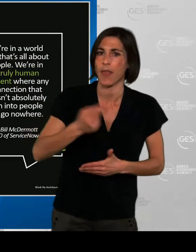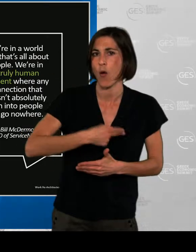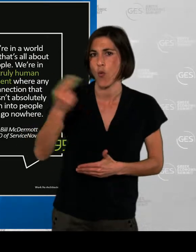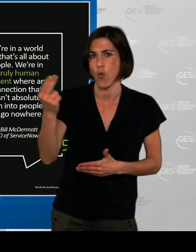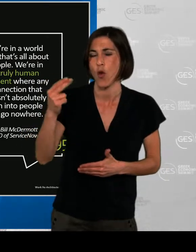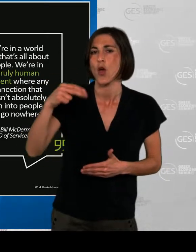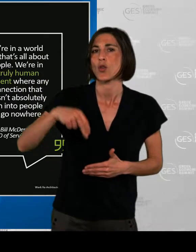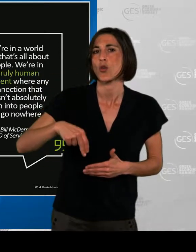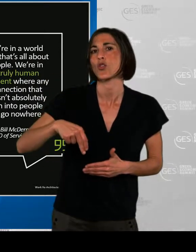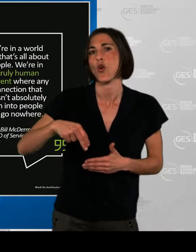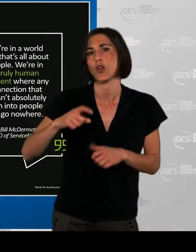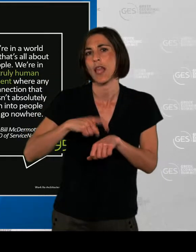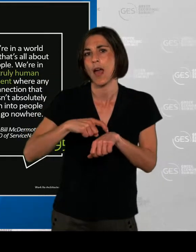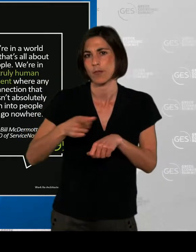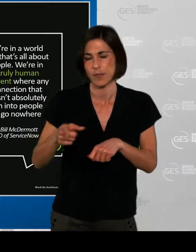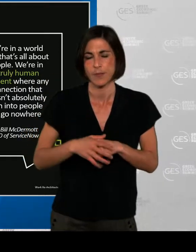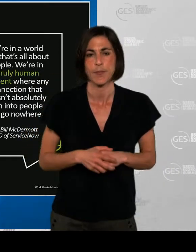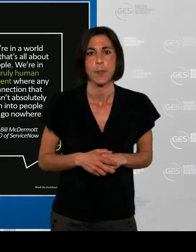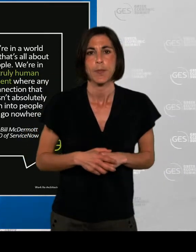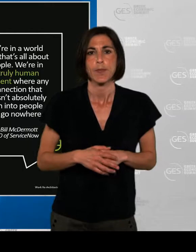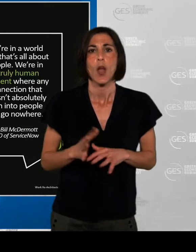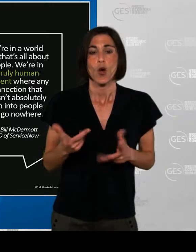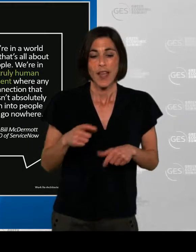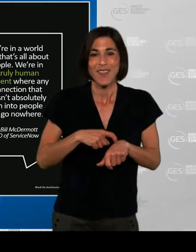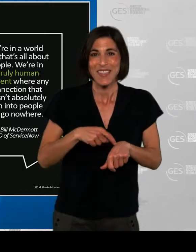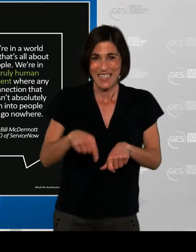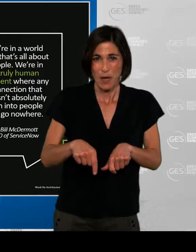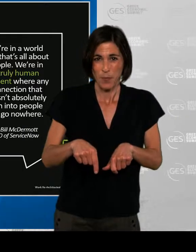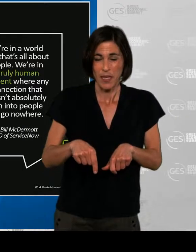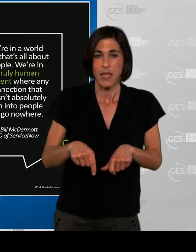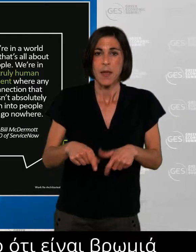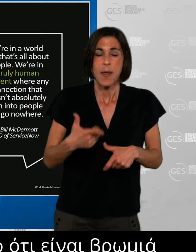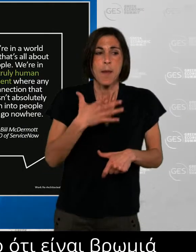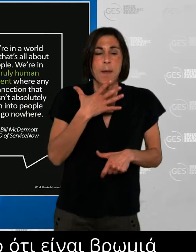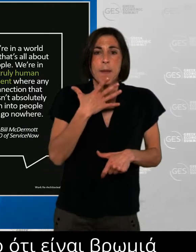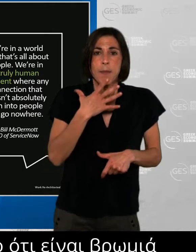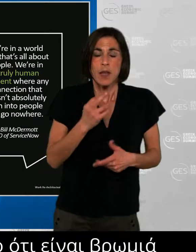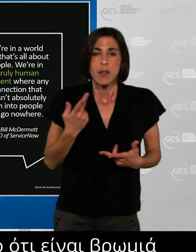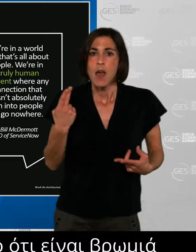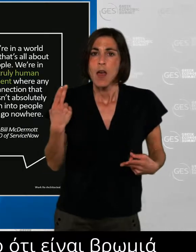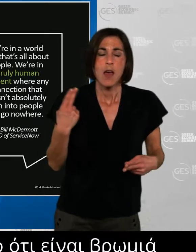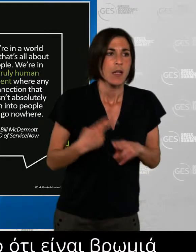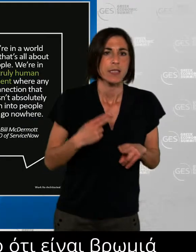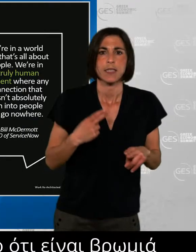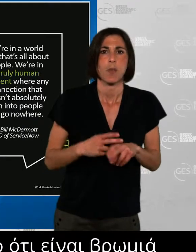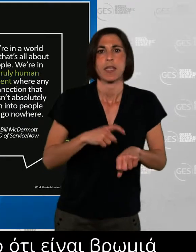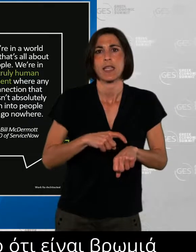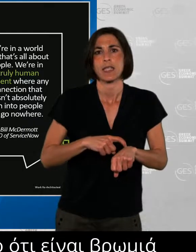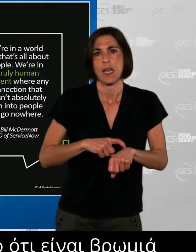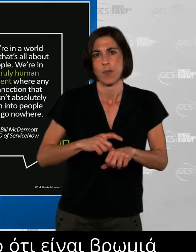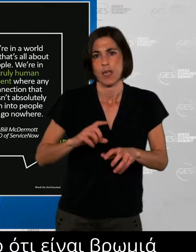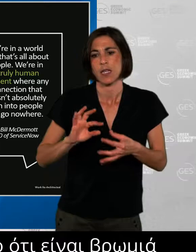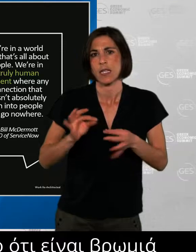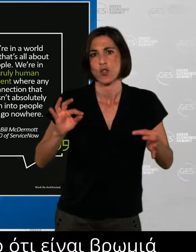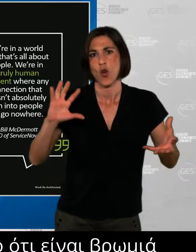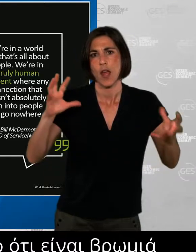Promethean moment, a step change, something new and different of an extreme degree. And so where does that